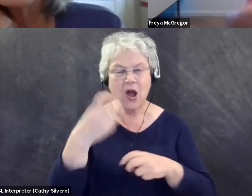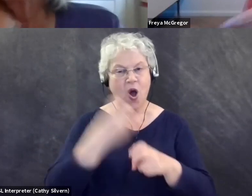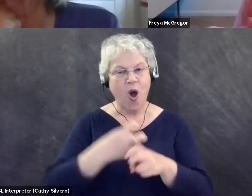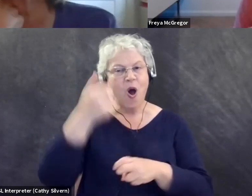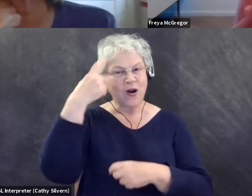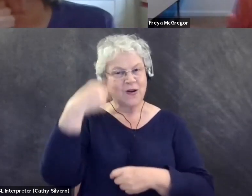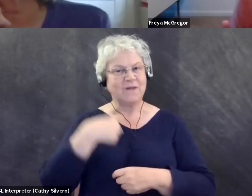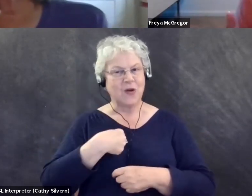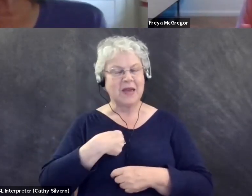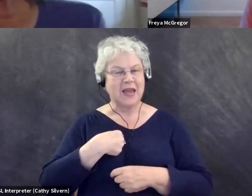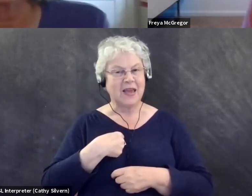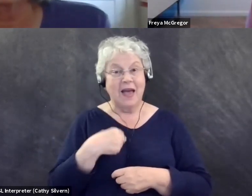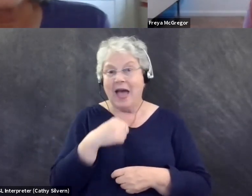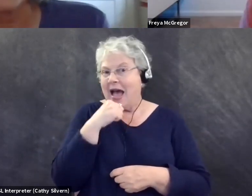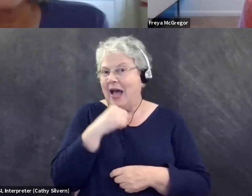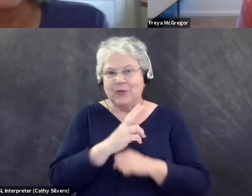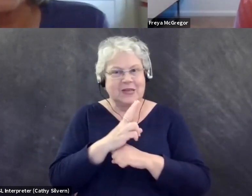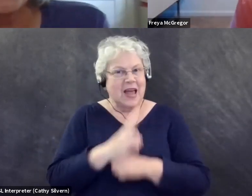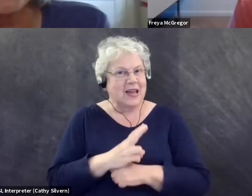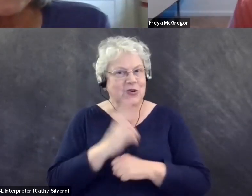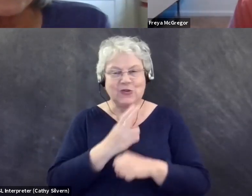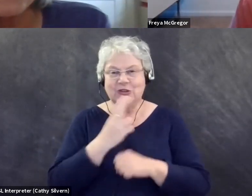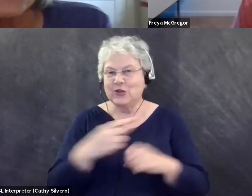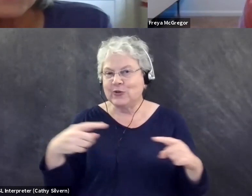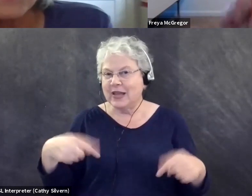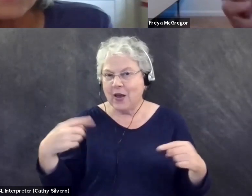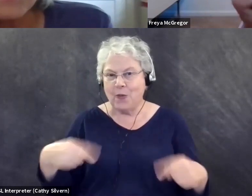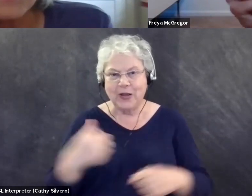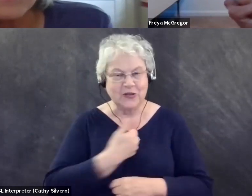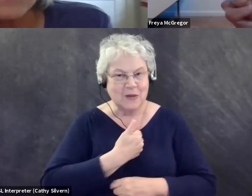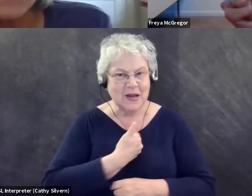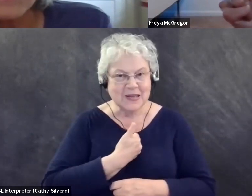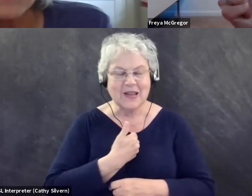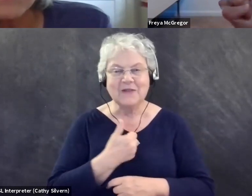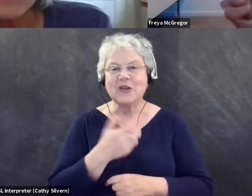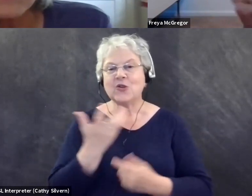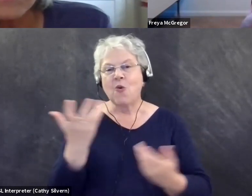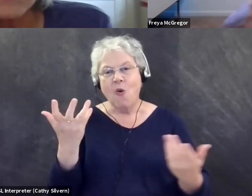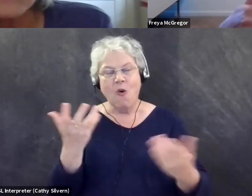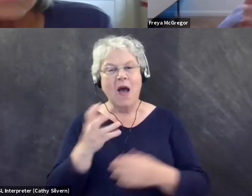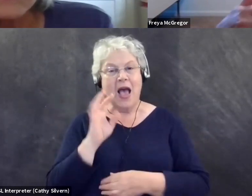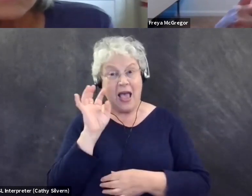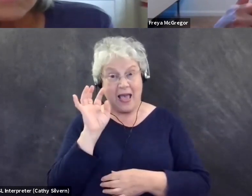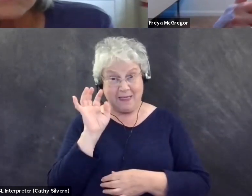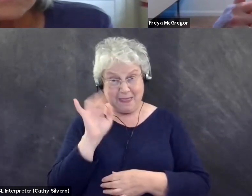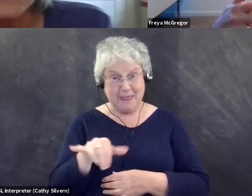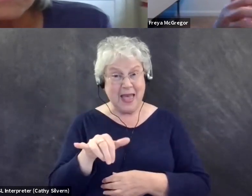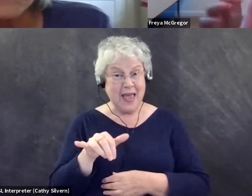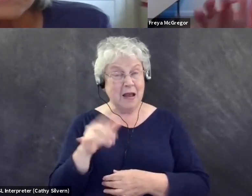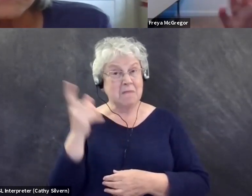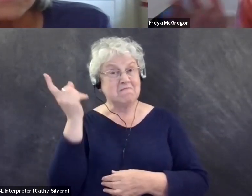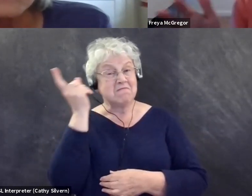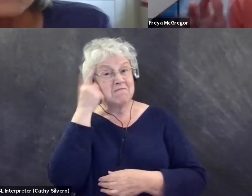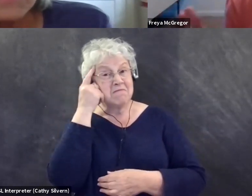very unused to using a manual wheelchair. Um, but that, and that would, would have been considered one of